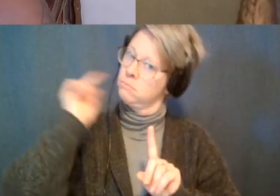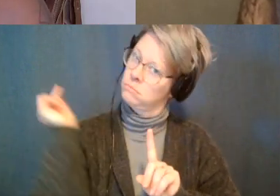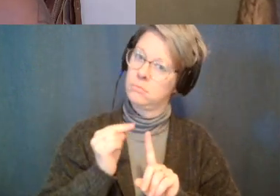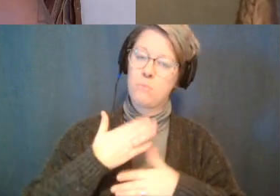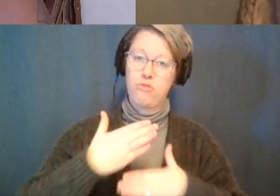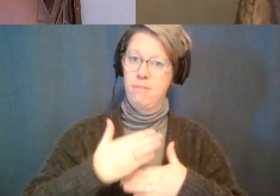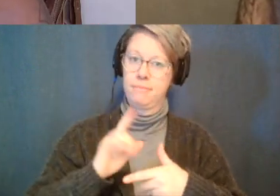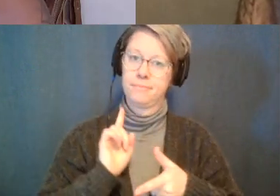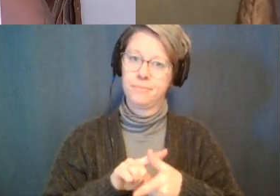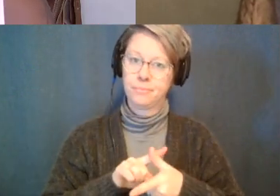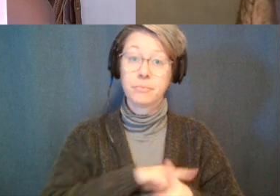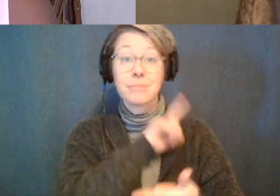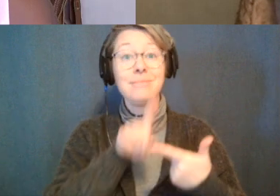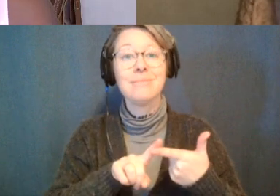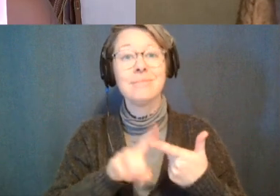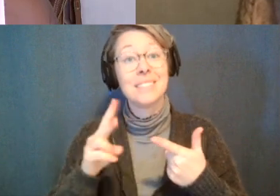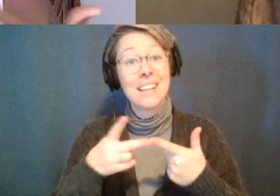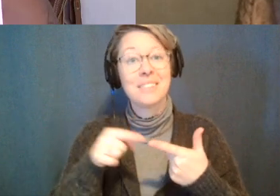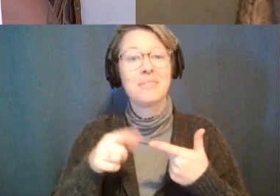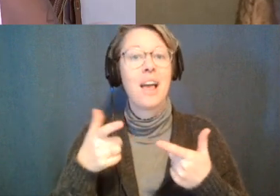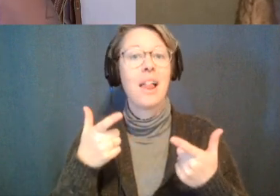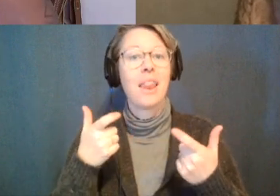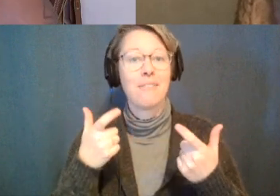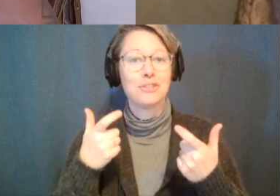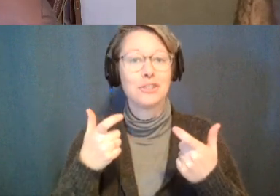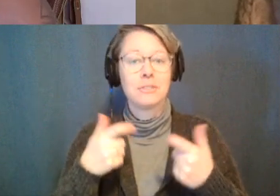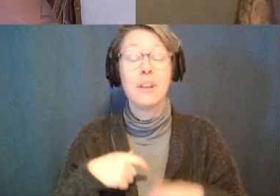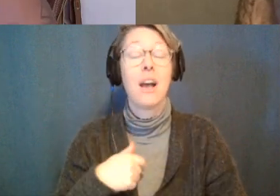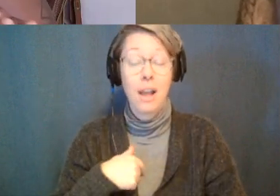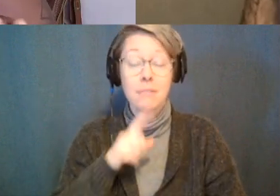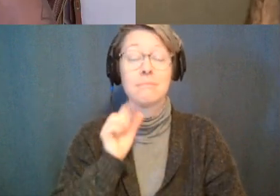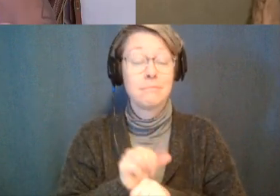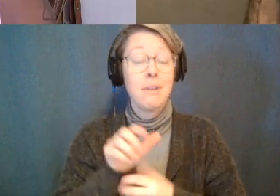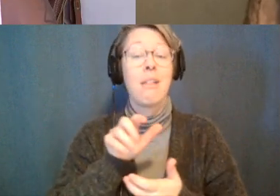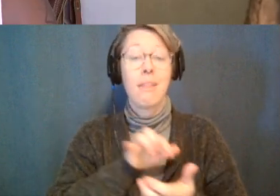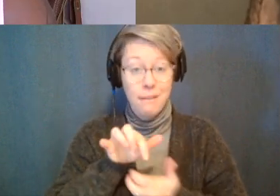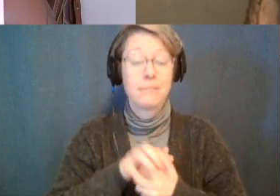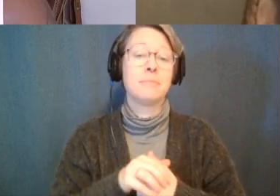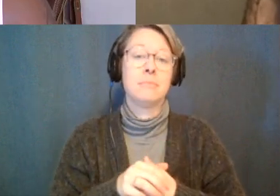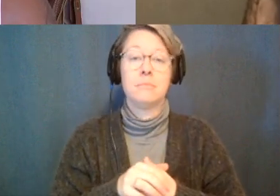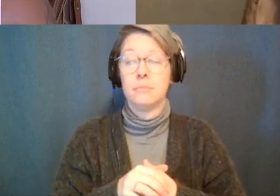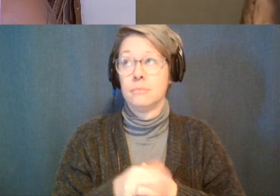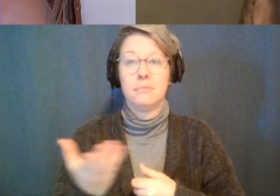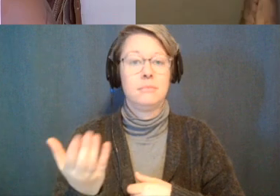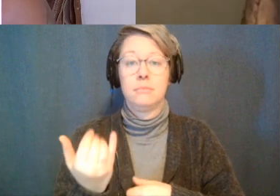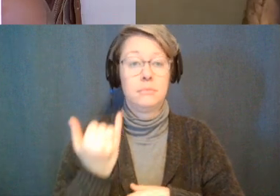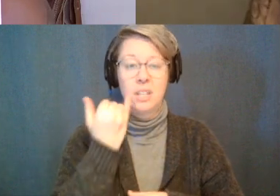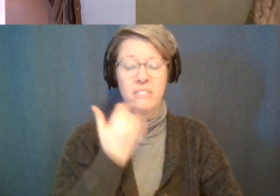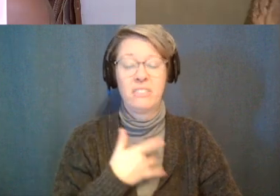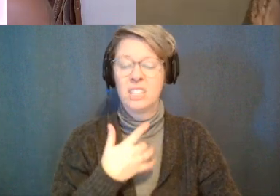um laughter like i laugh at things like when things come in even if i'm not in a mood where it's like i don't like i'm